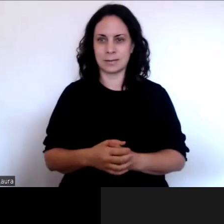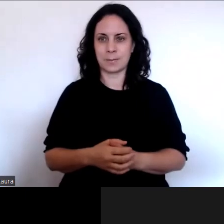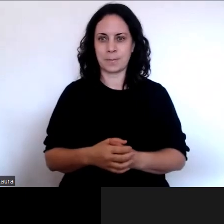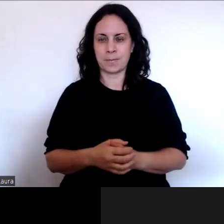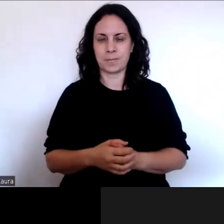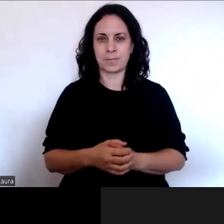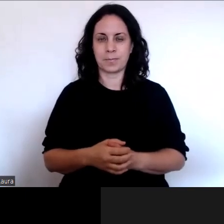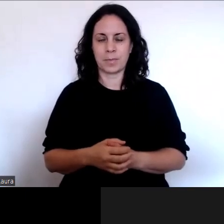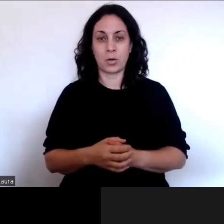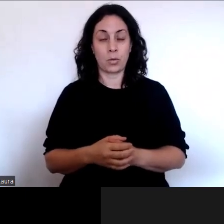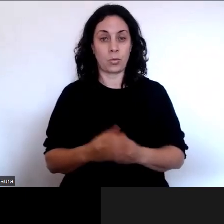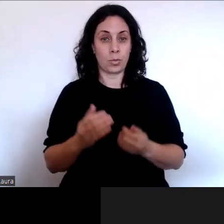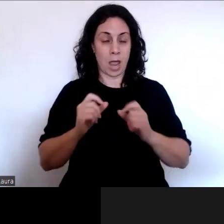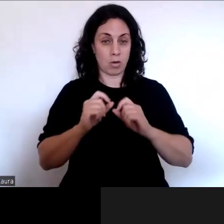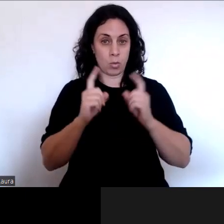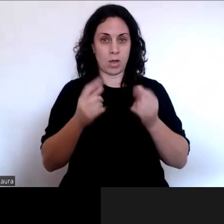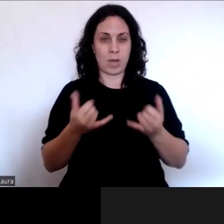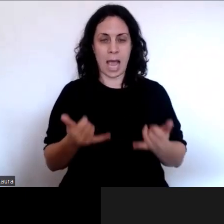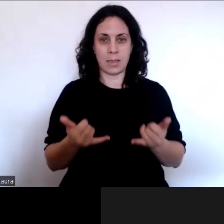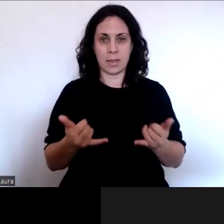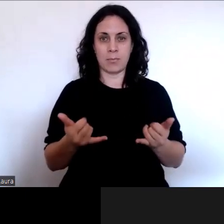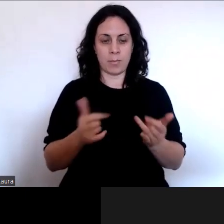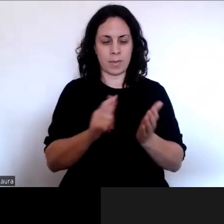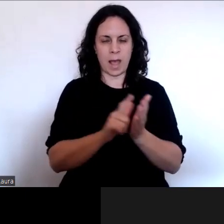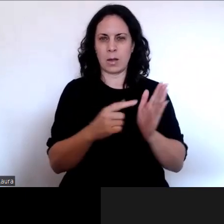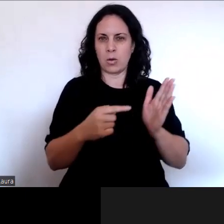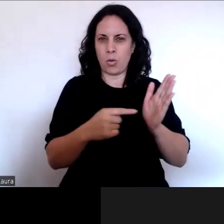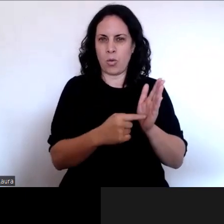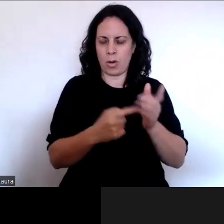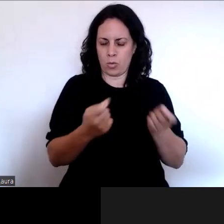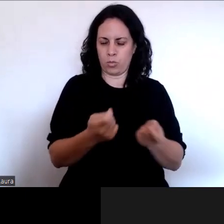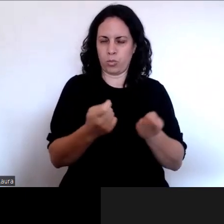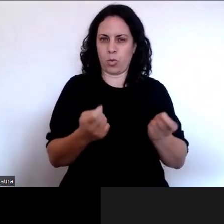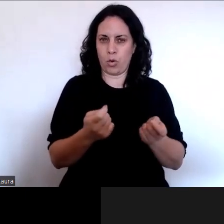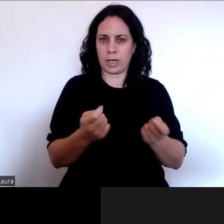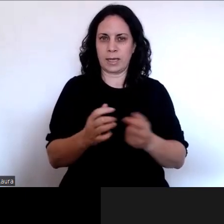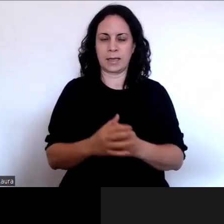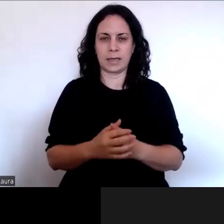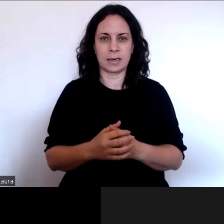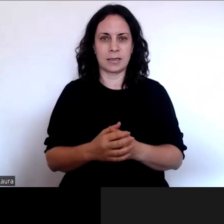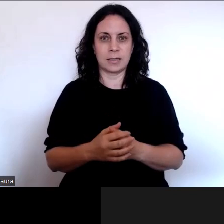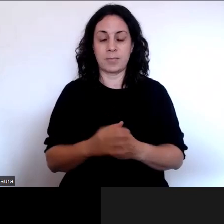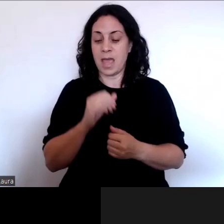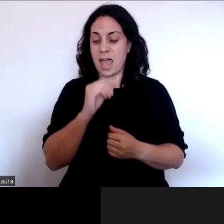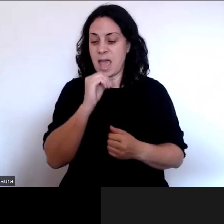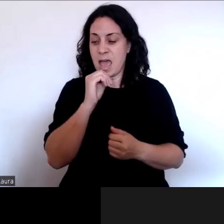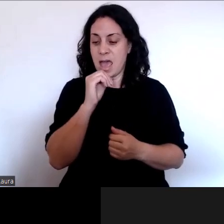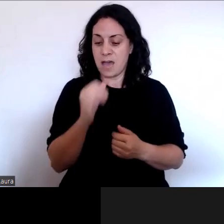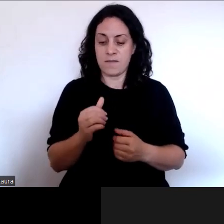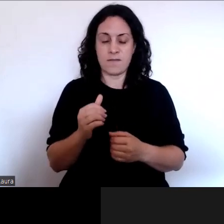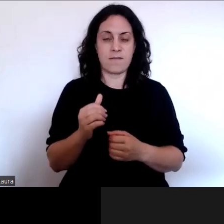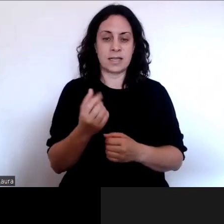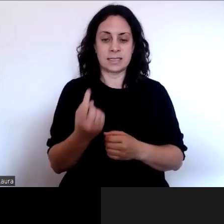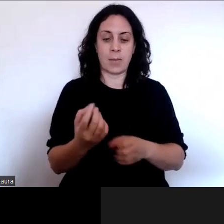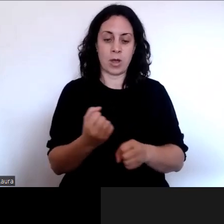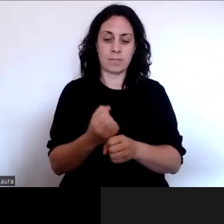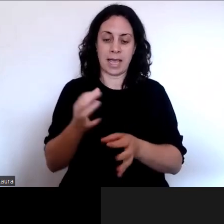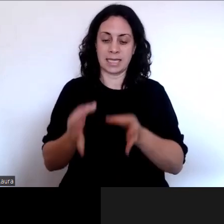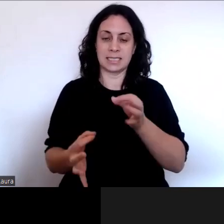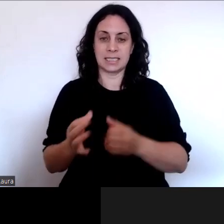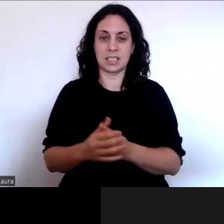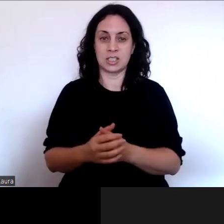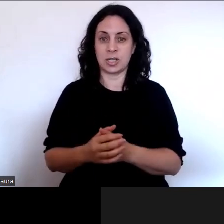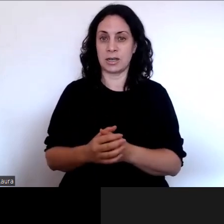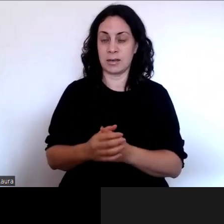that the way the law currently works is for any particular decision. It says you either have capacity or you